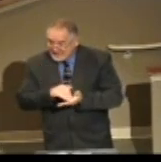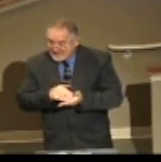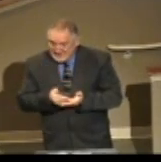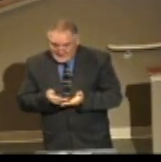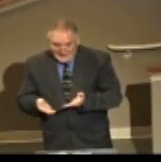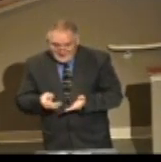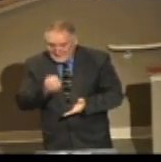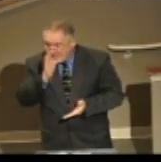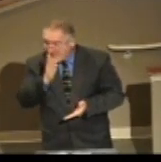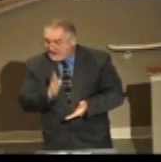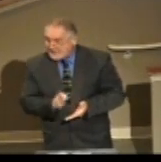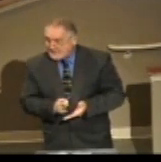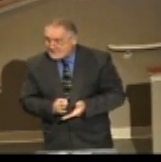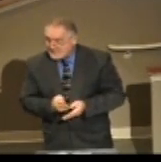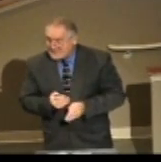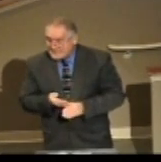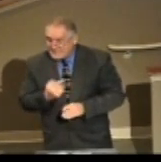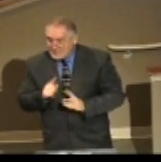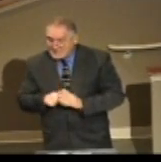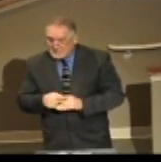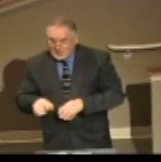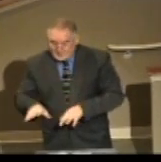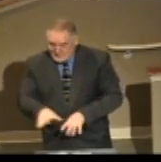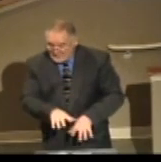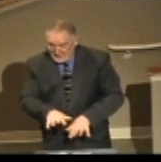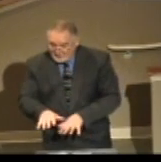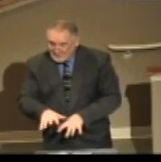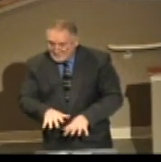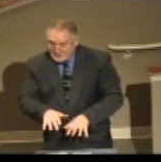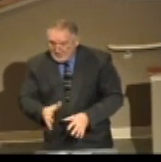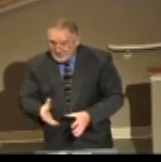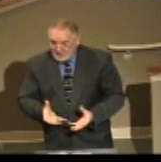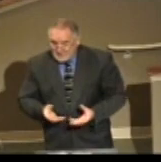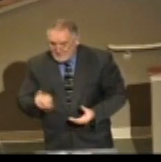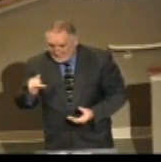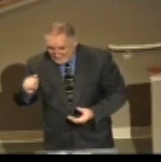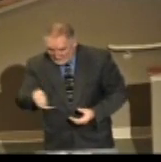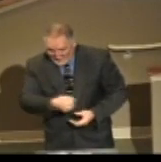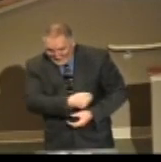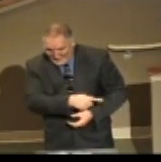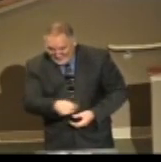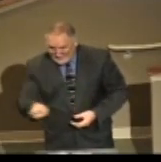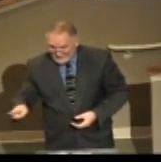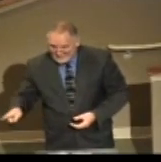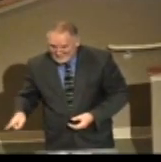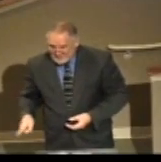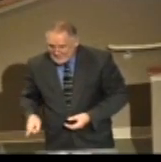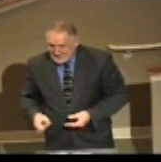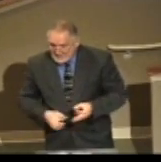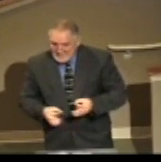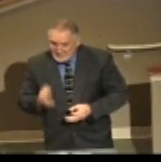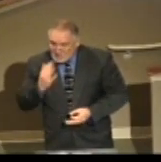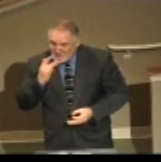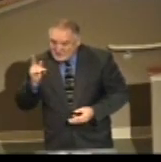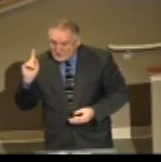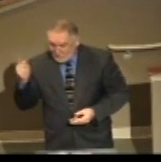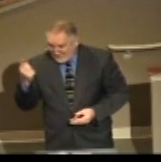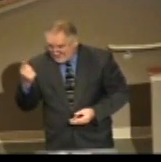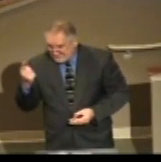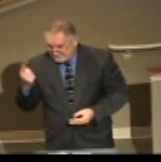before I ever give an invitation for someone else. I want to invite you as a believer this morning. You've tasted once.